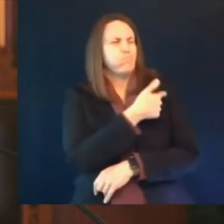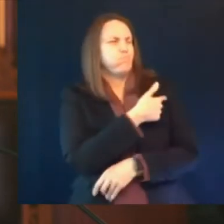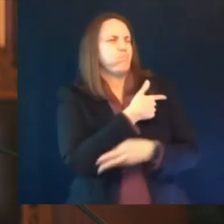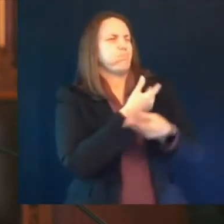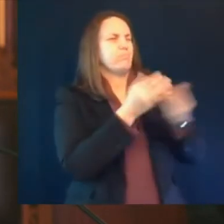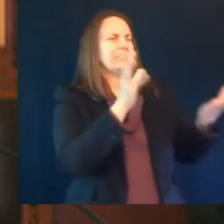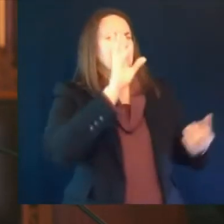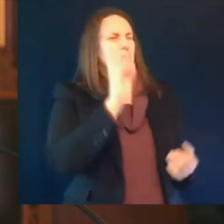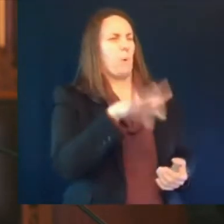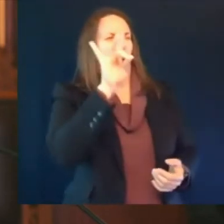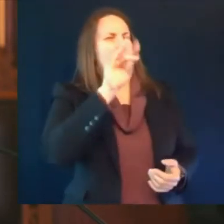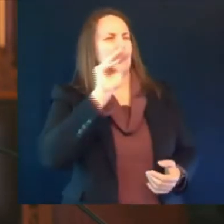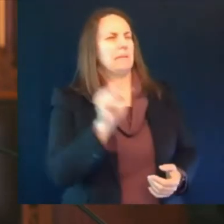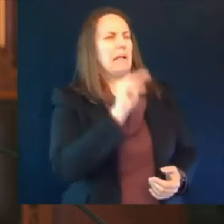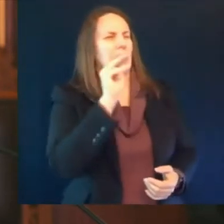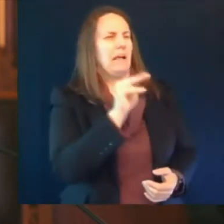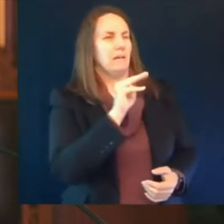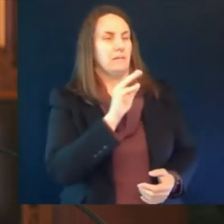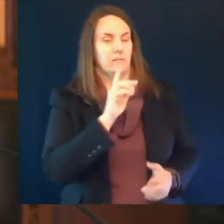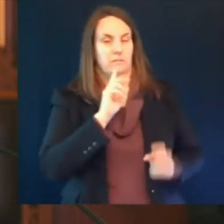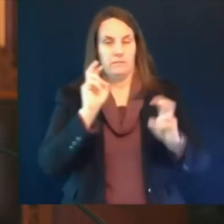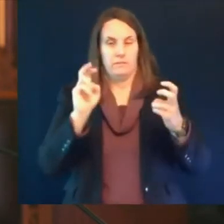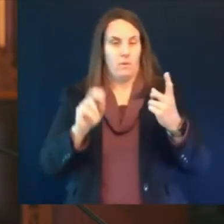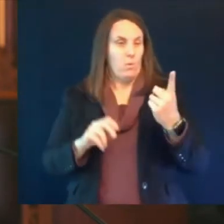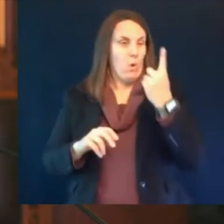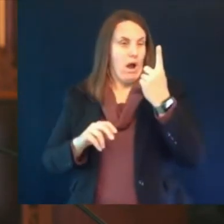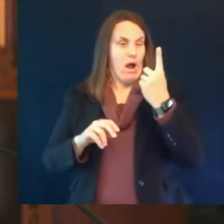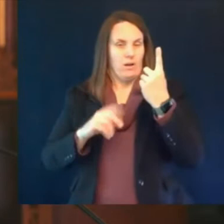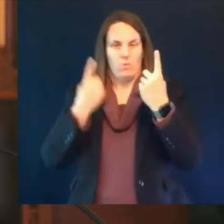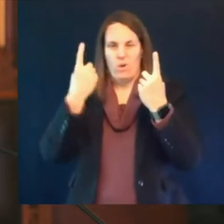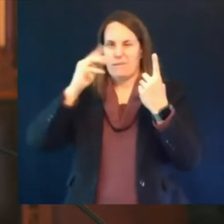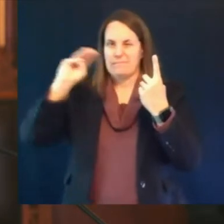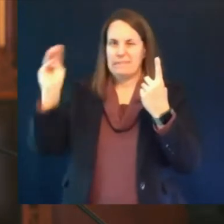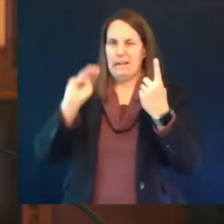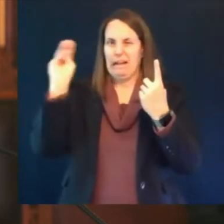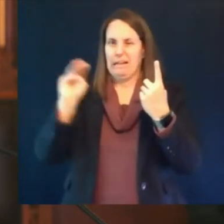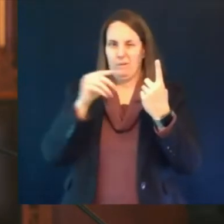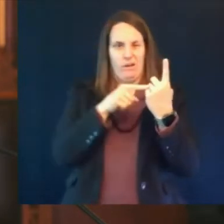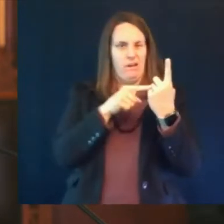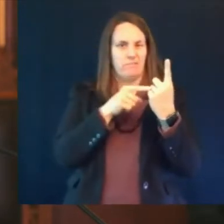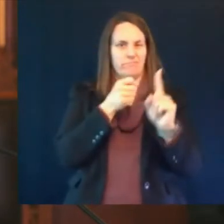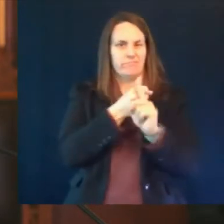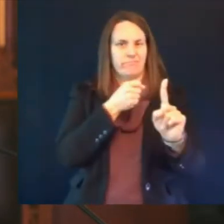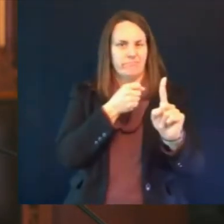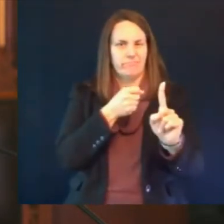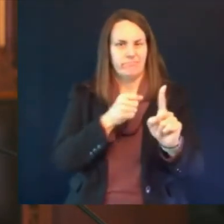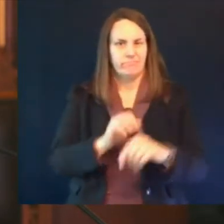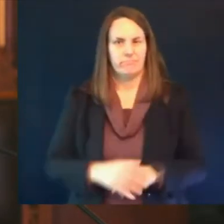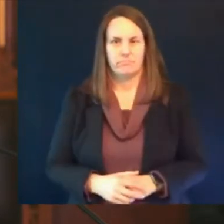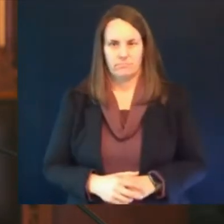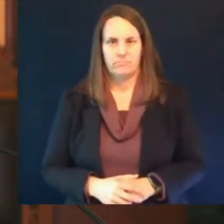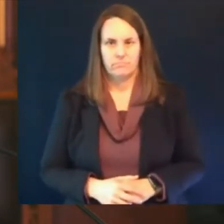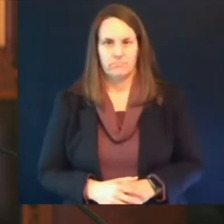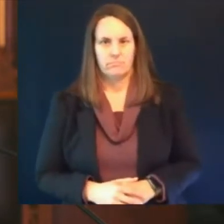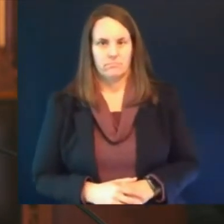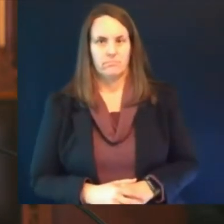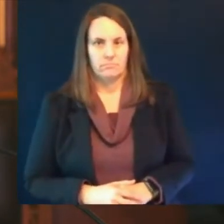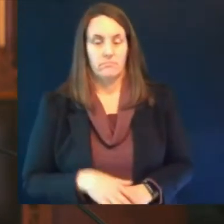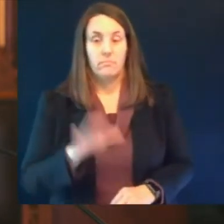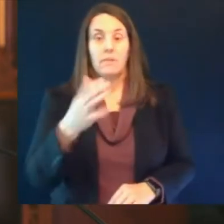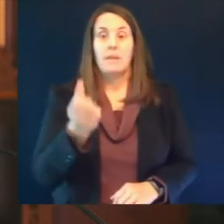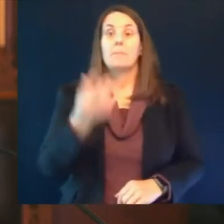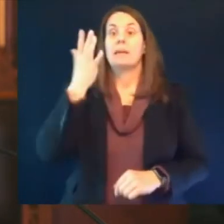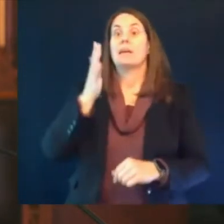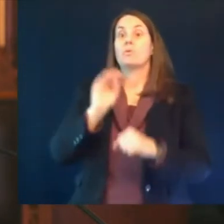people in the united states have been infected with this disease and so that risk is pretty high the risk of